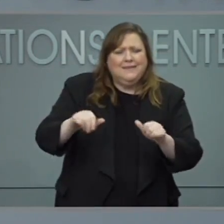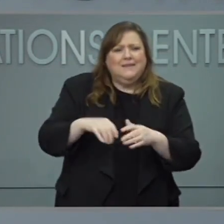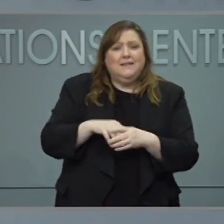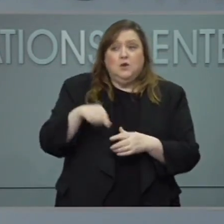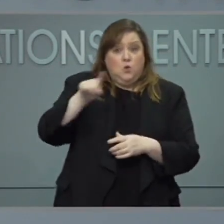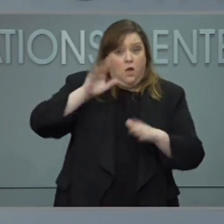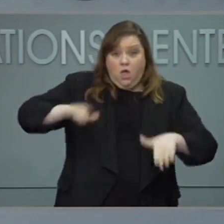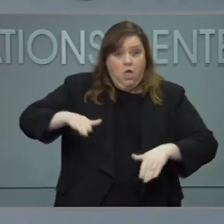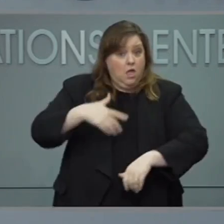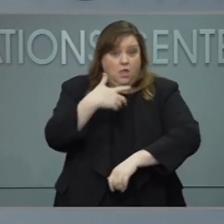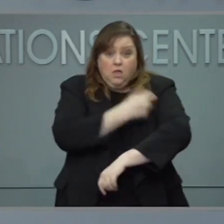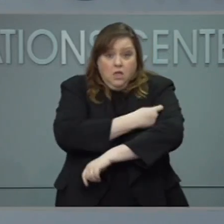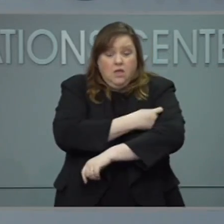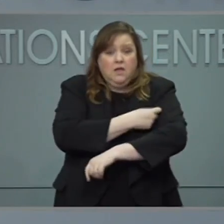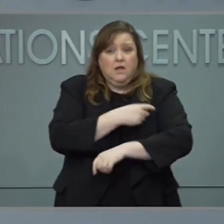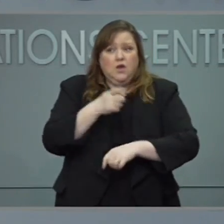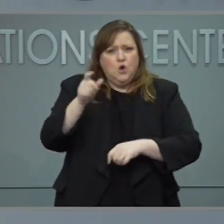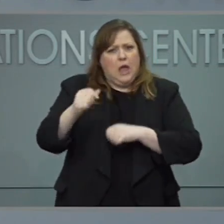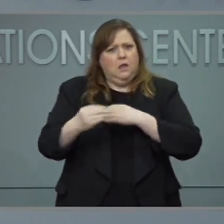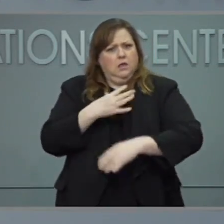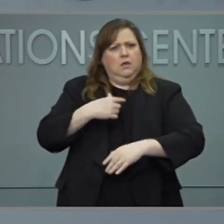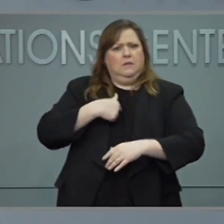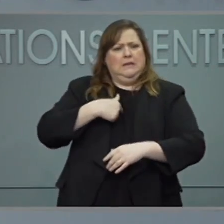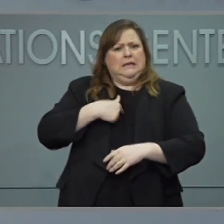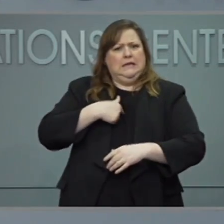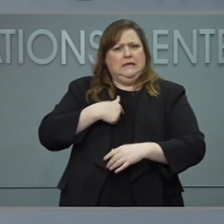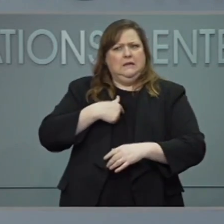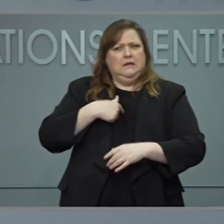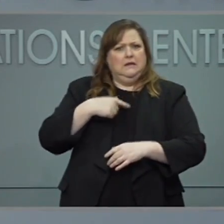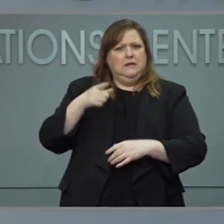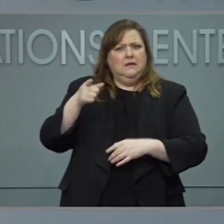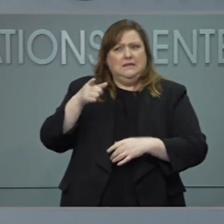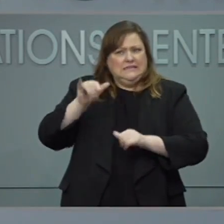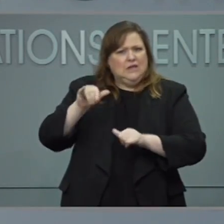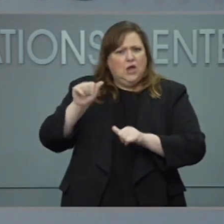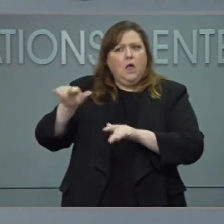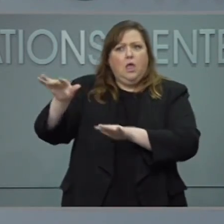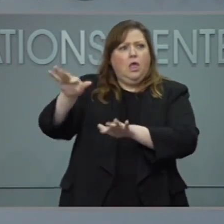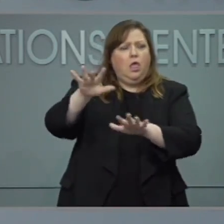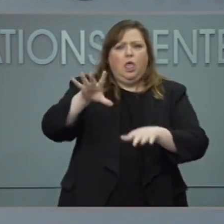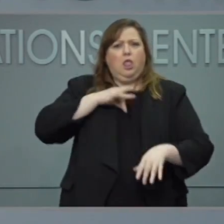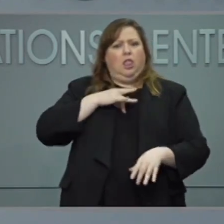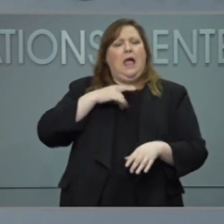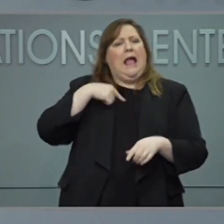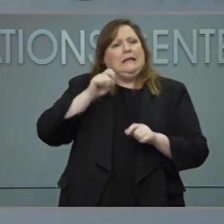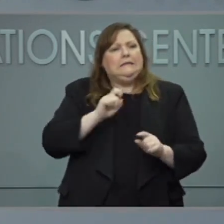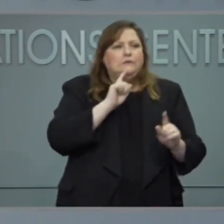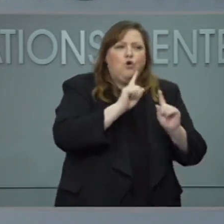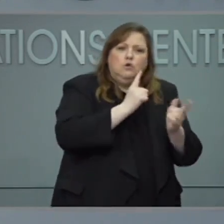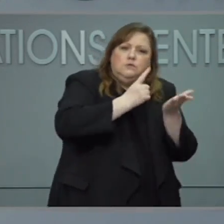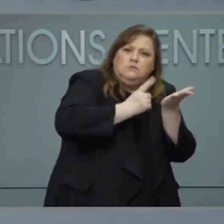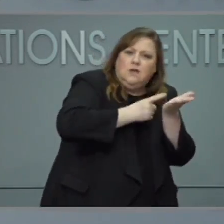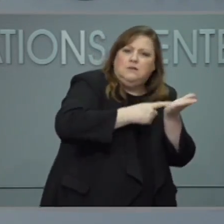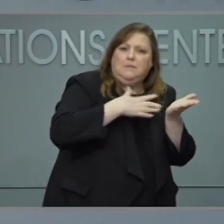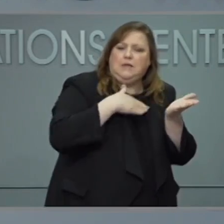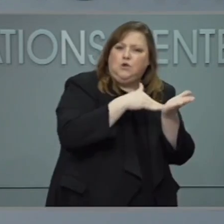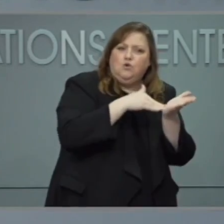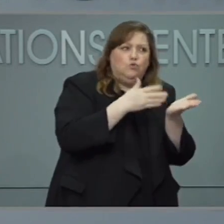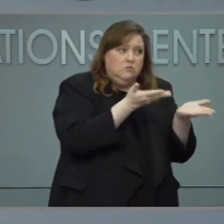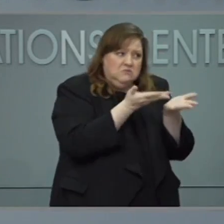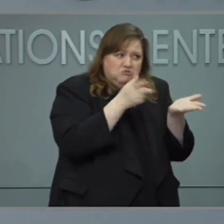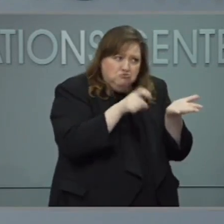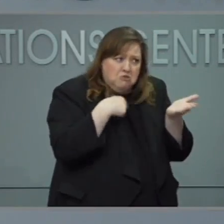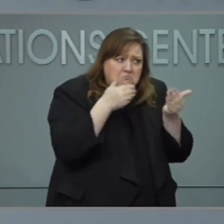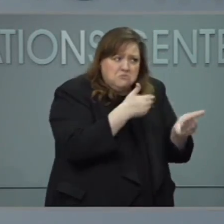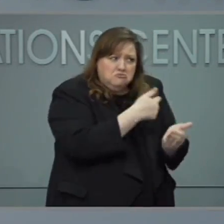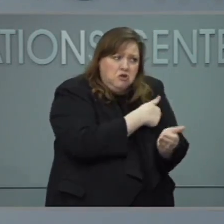to me. I need to talk to my doctor about getting a shot. And so yeah, we expect more